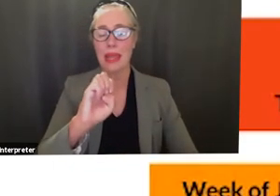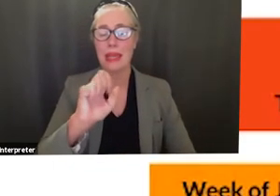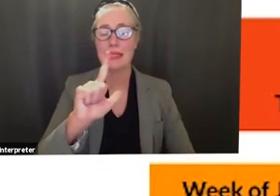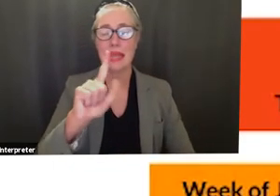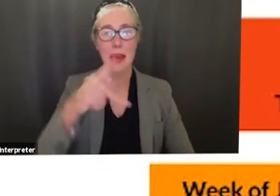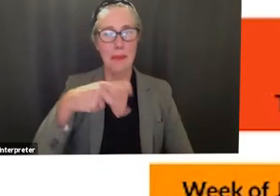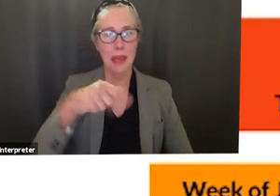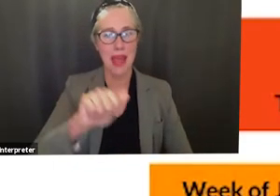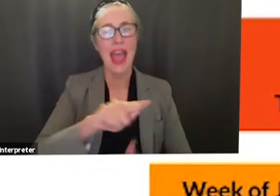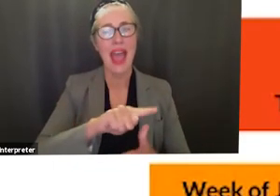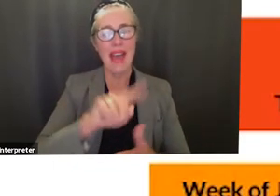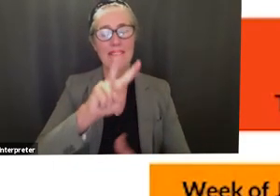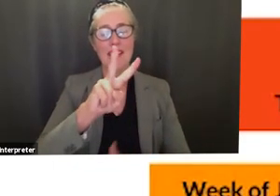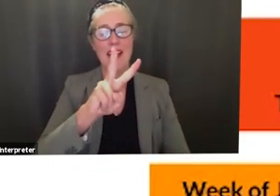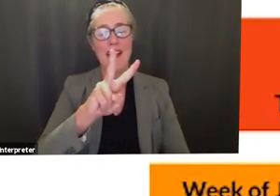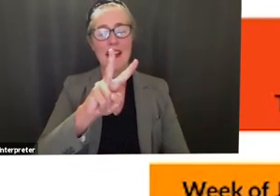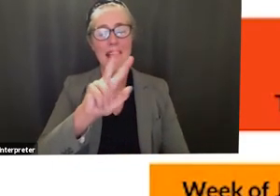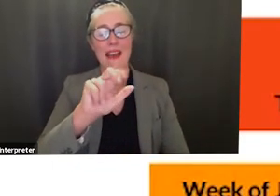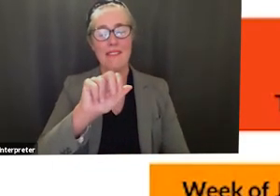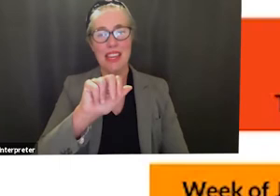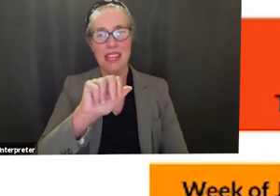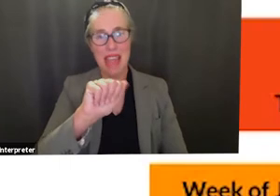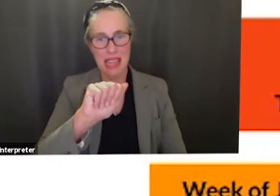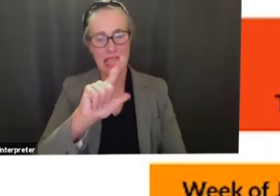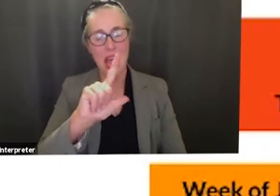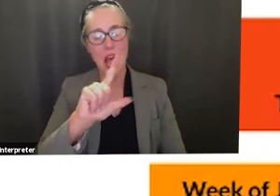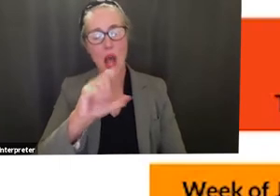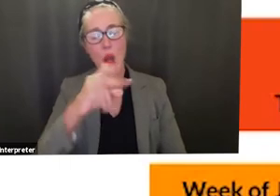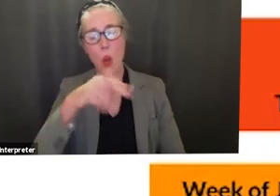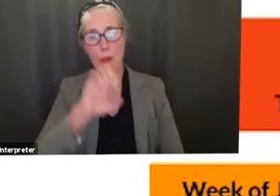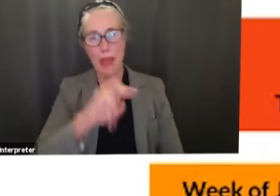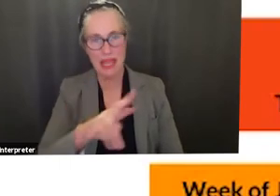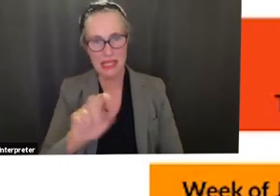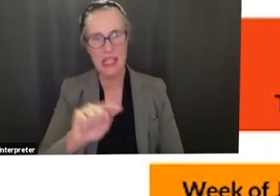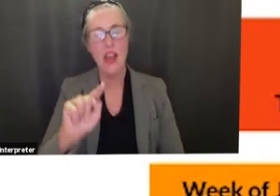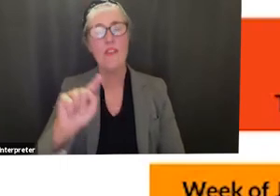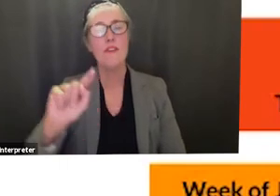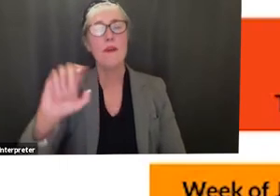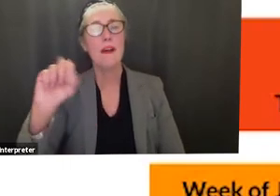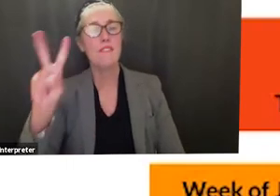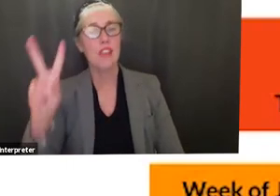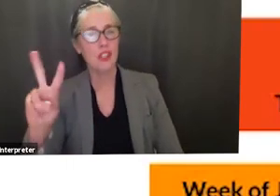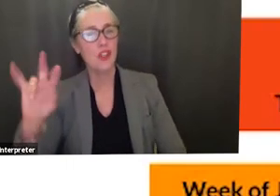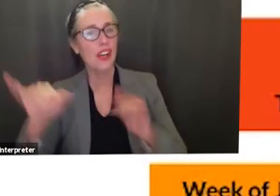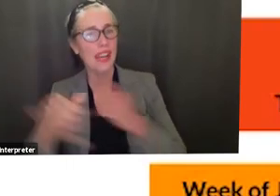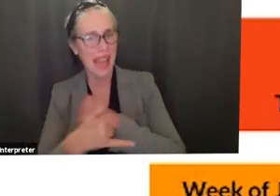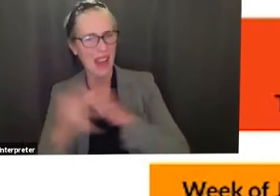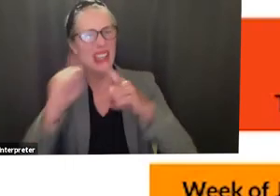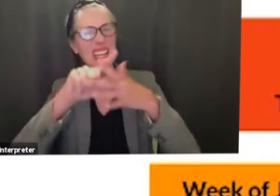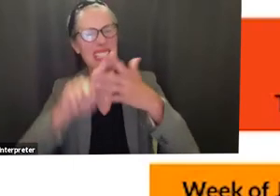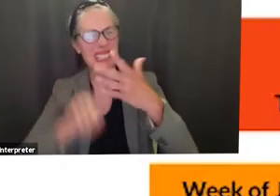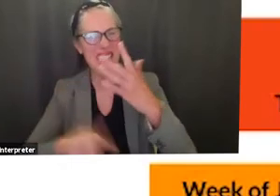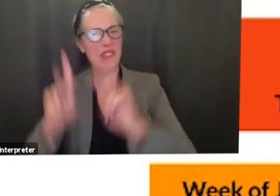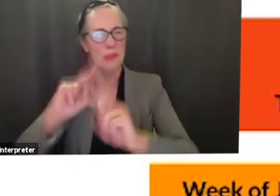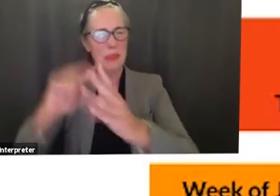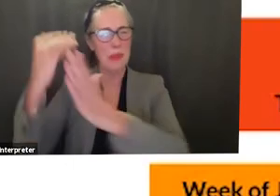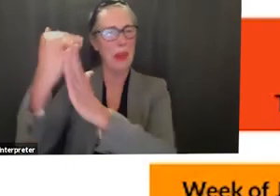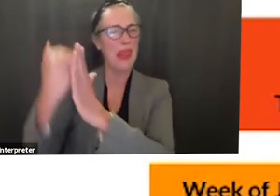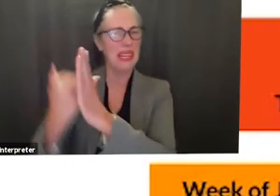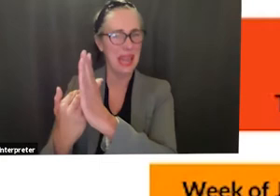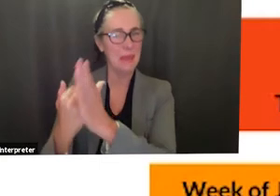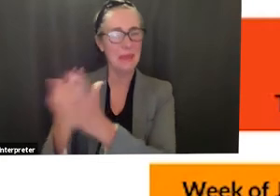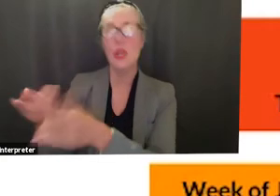vanessa lopez from imperial county celpa uh senior directors and coordinators join us in that learning next week